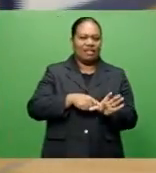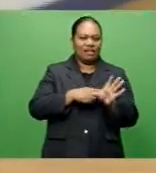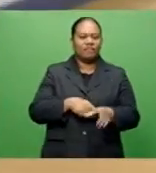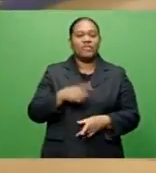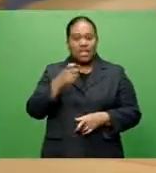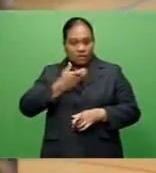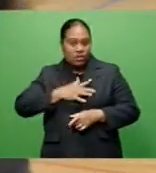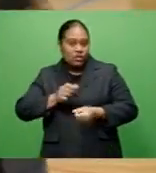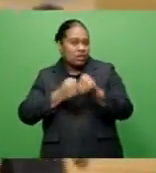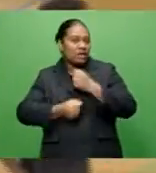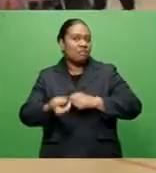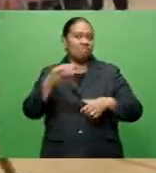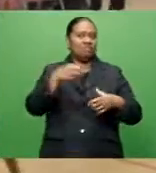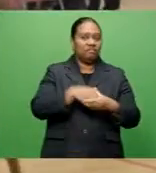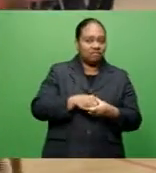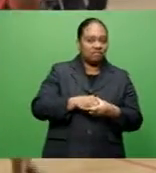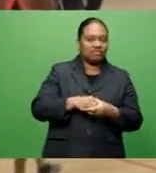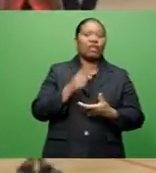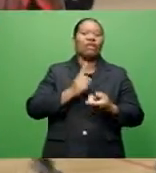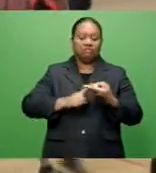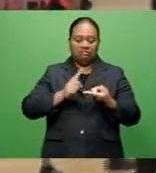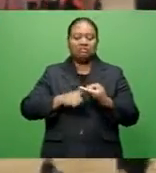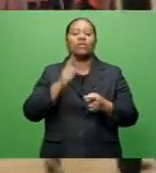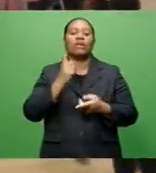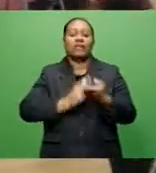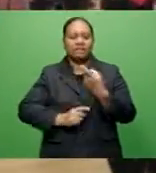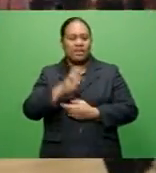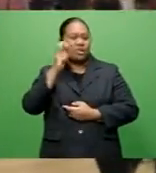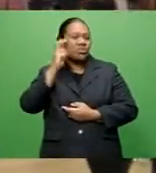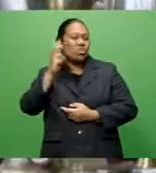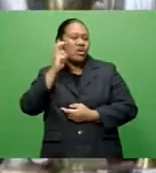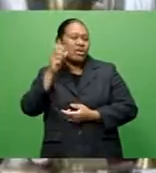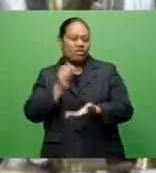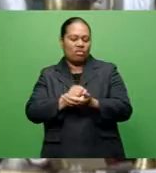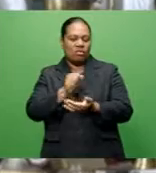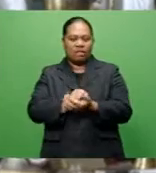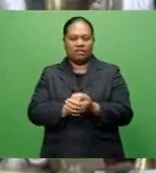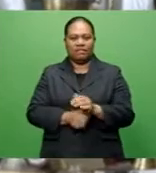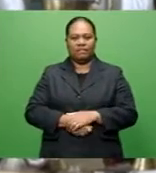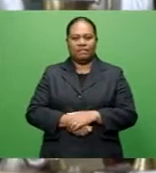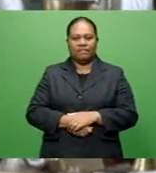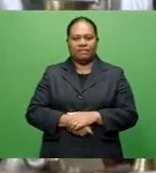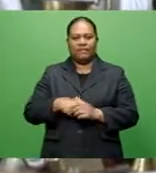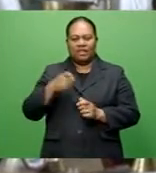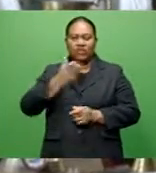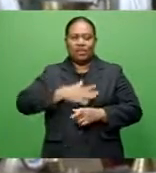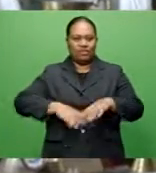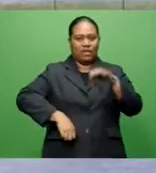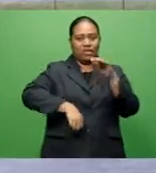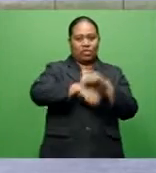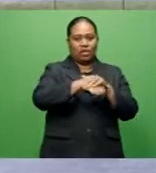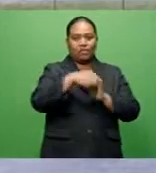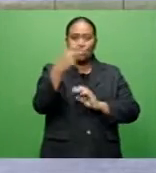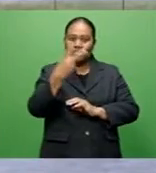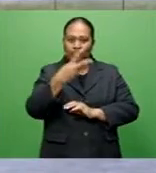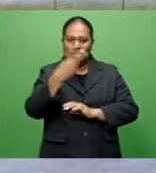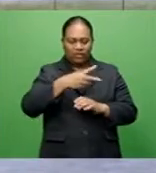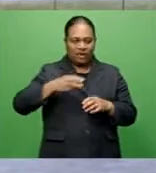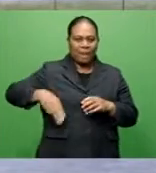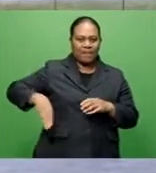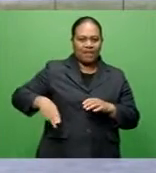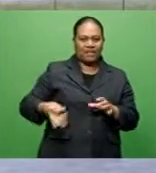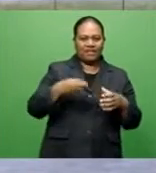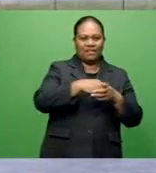we have to train as hard as we can if you want to be one of the 12th squad members. With national